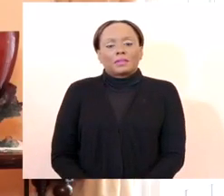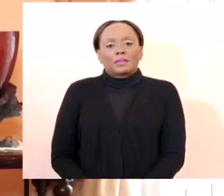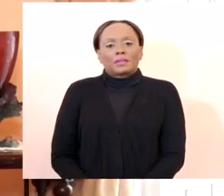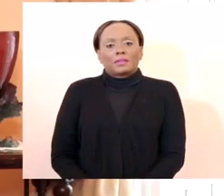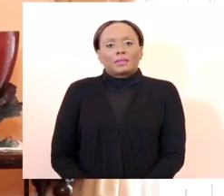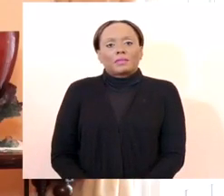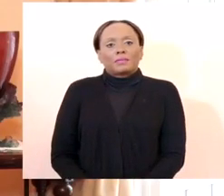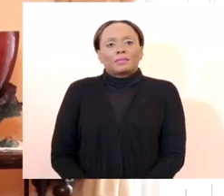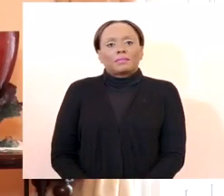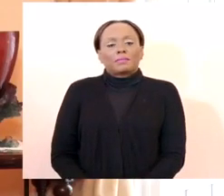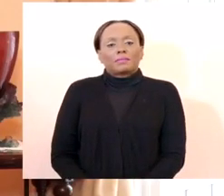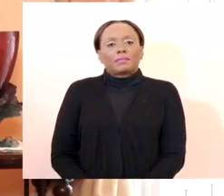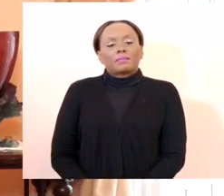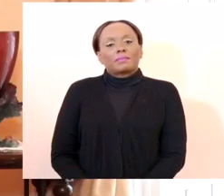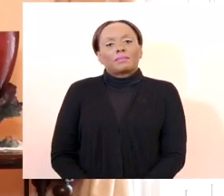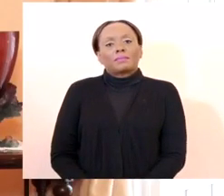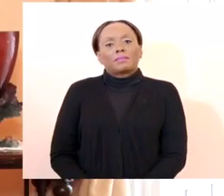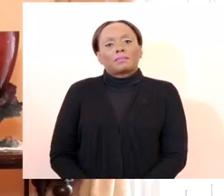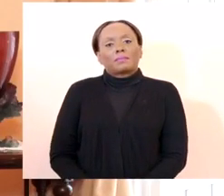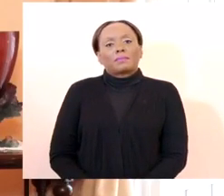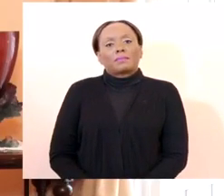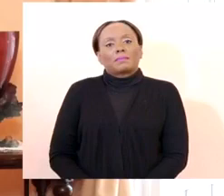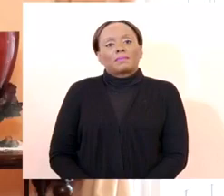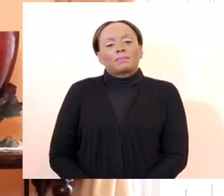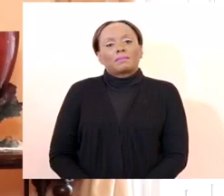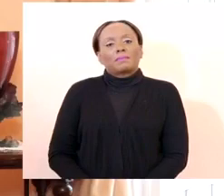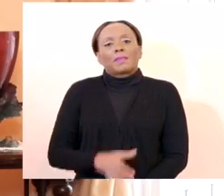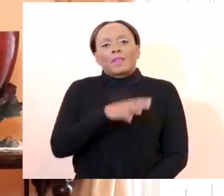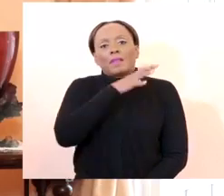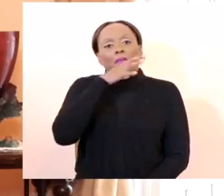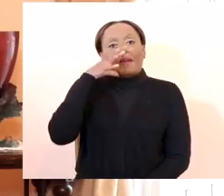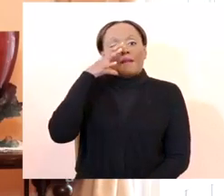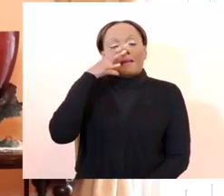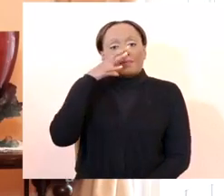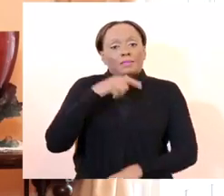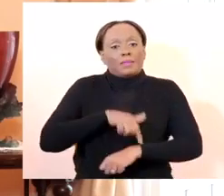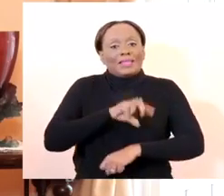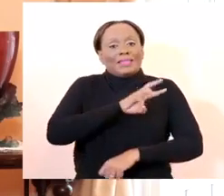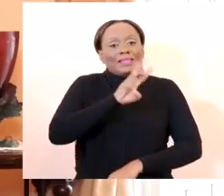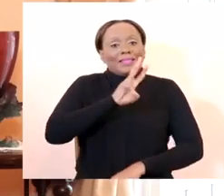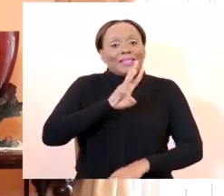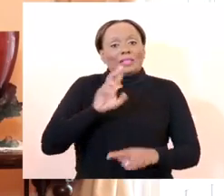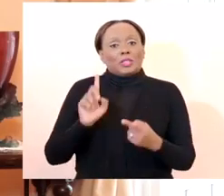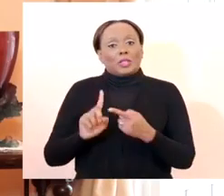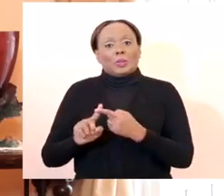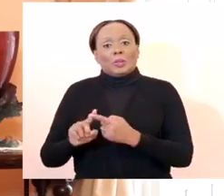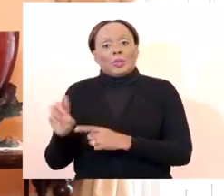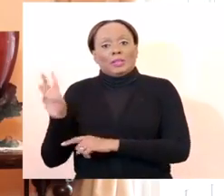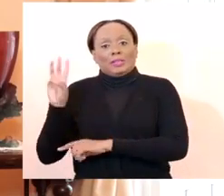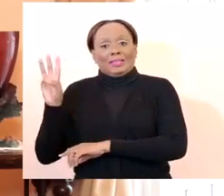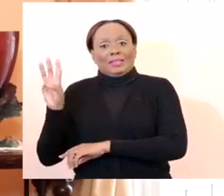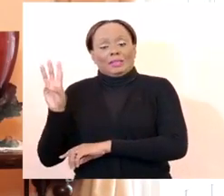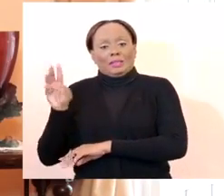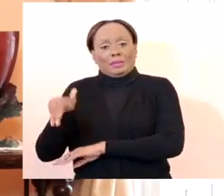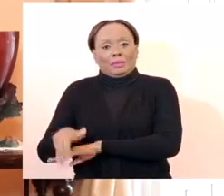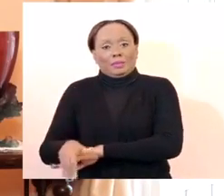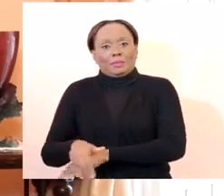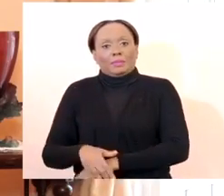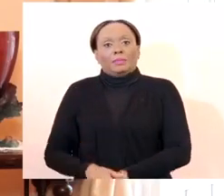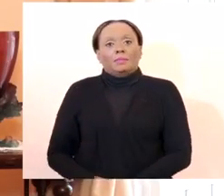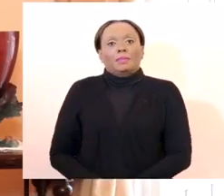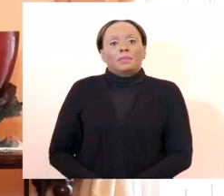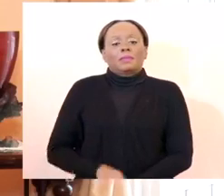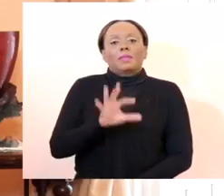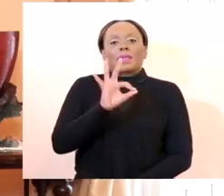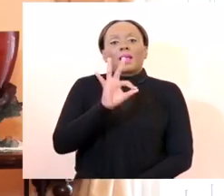the hours of 6 a.m. and 6 p.m. Fuel manufacturers, fuel storage facilities, and fuel distributors will